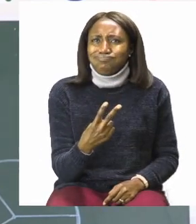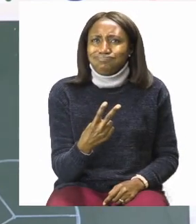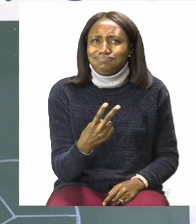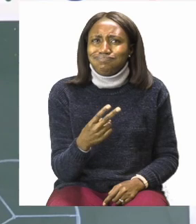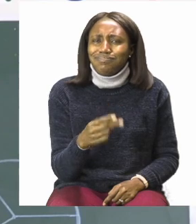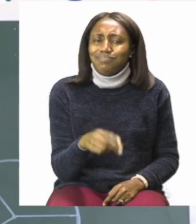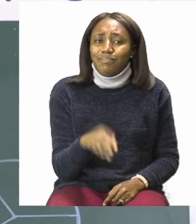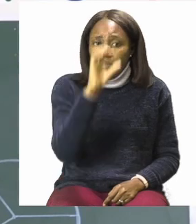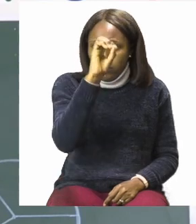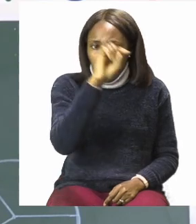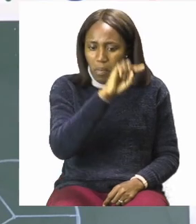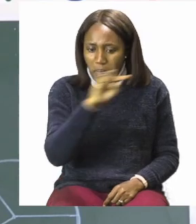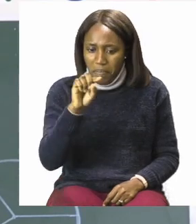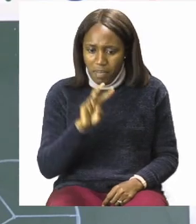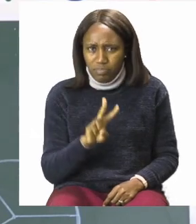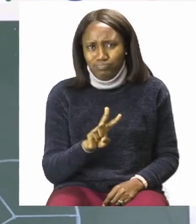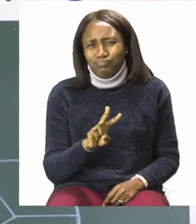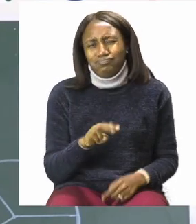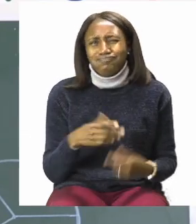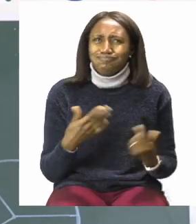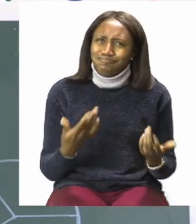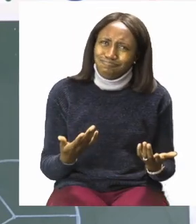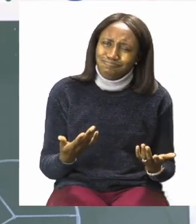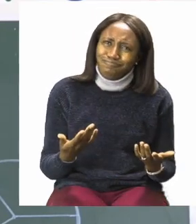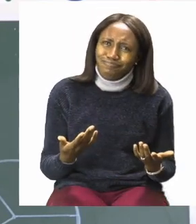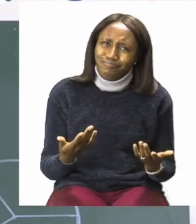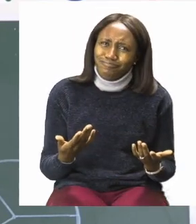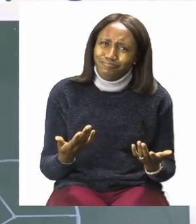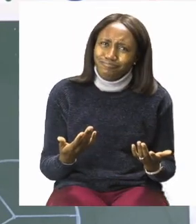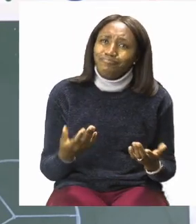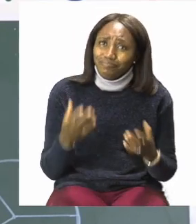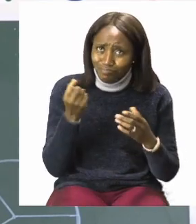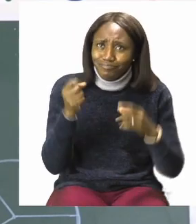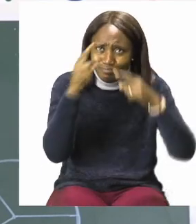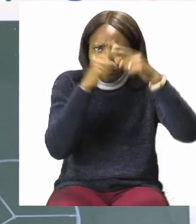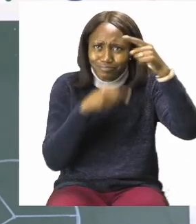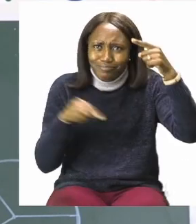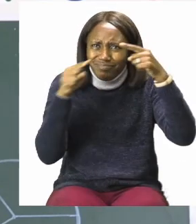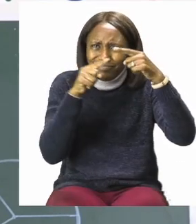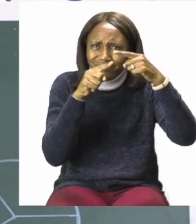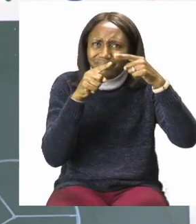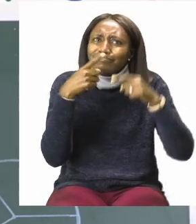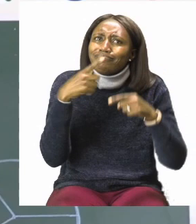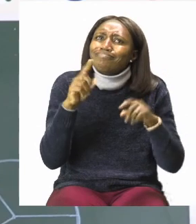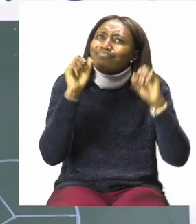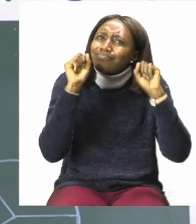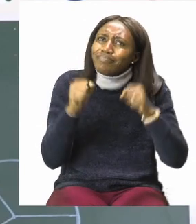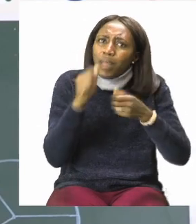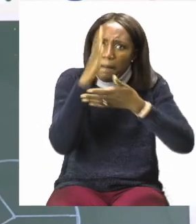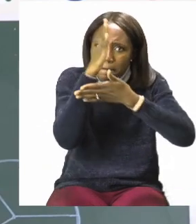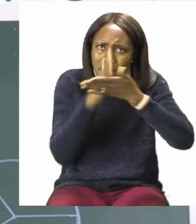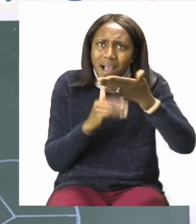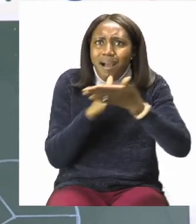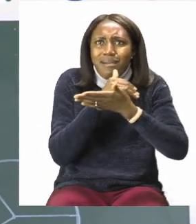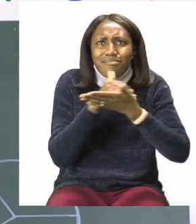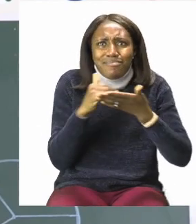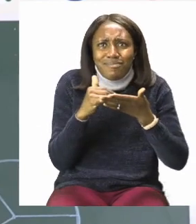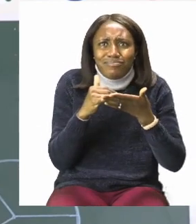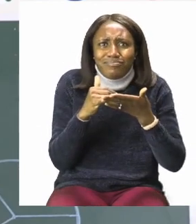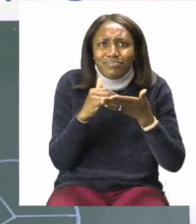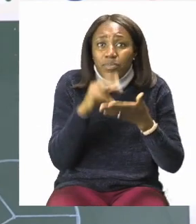Zero halves. Now again we have our shape but we still need to divide it into